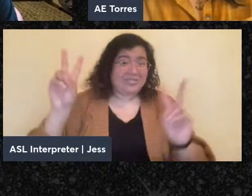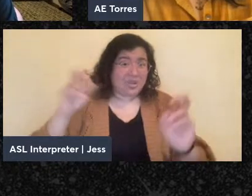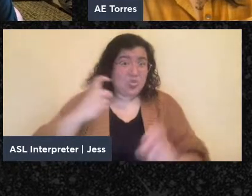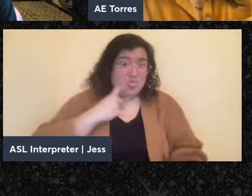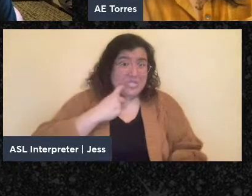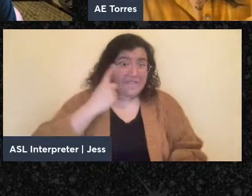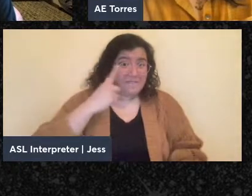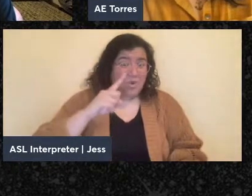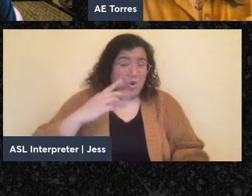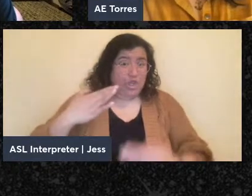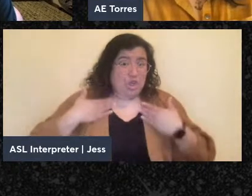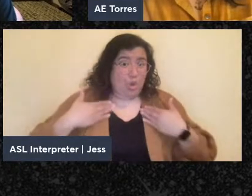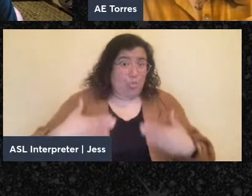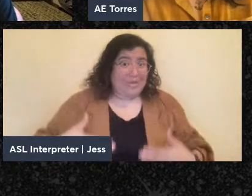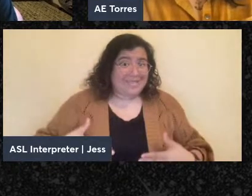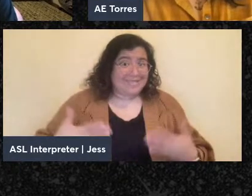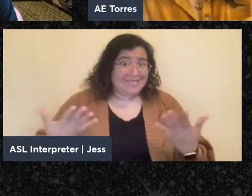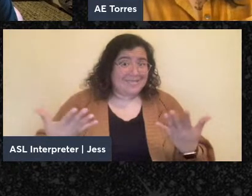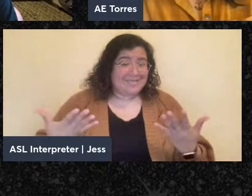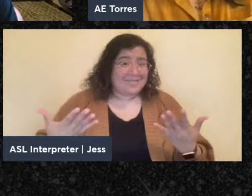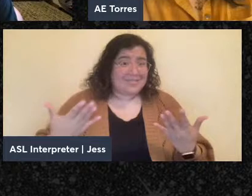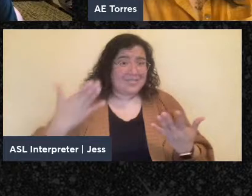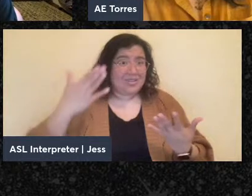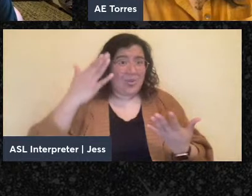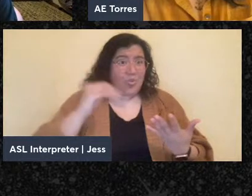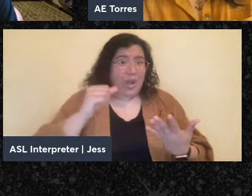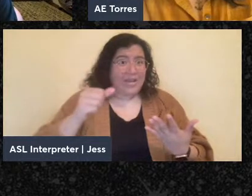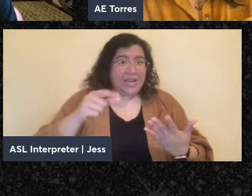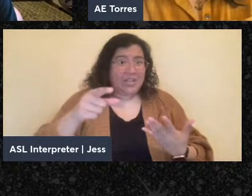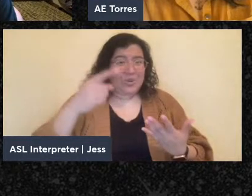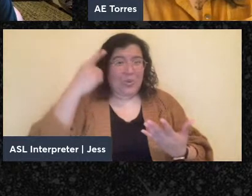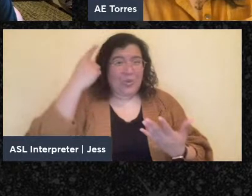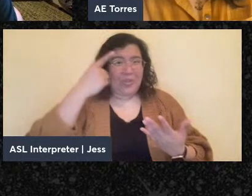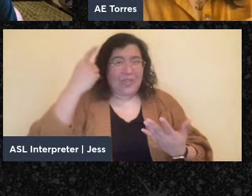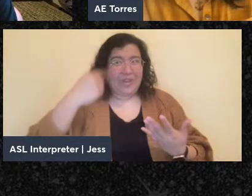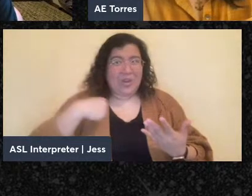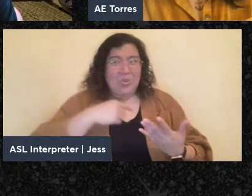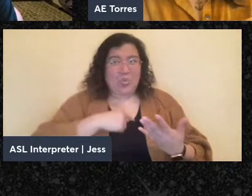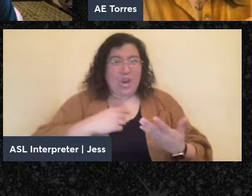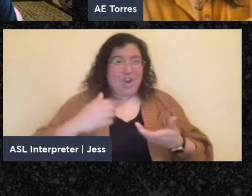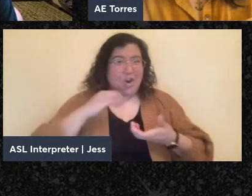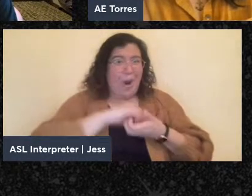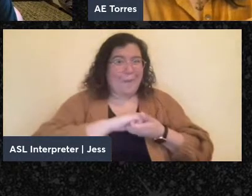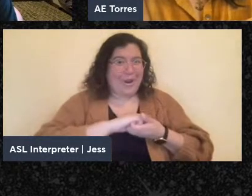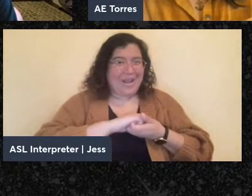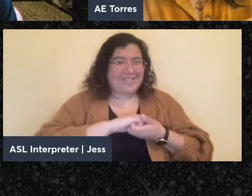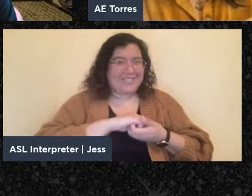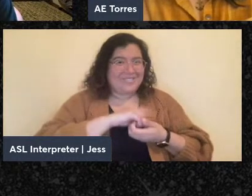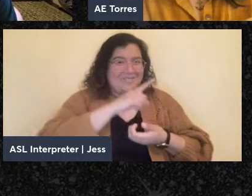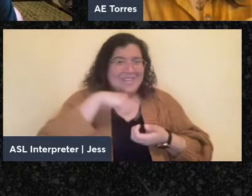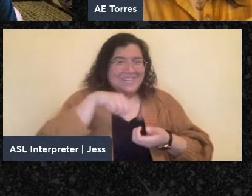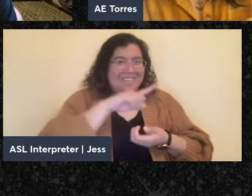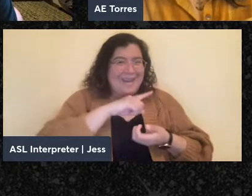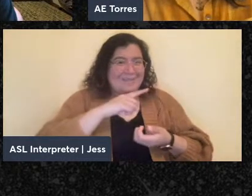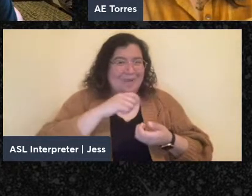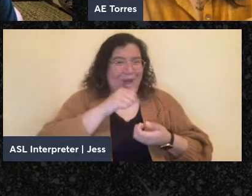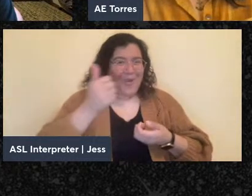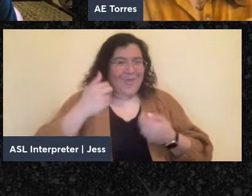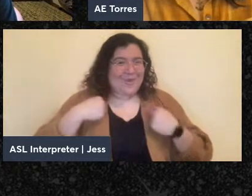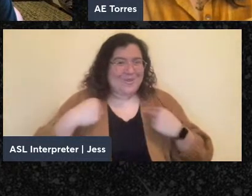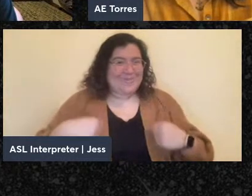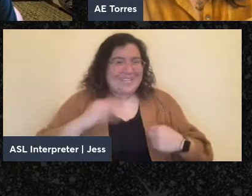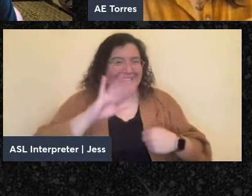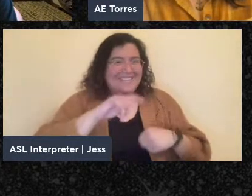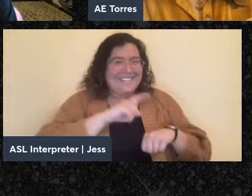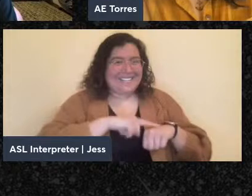as a whole. So how can you not think of yourself as comrades with everyone in that timeframe? You know, and I think that